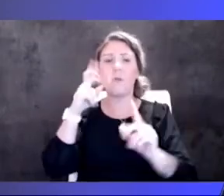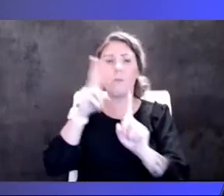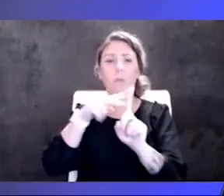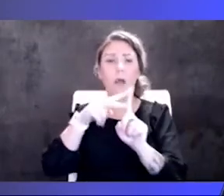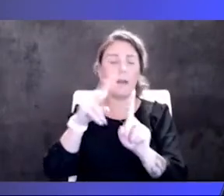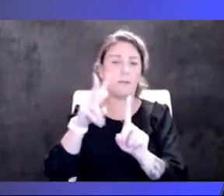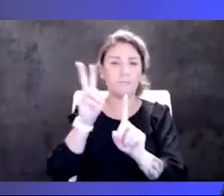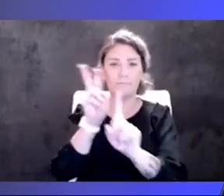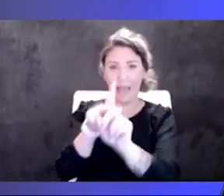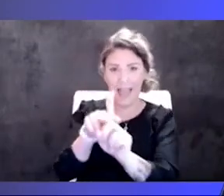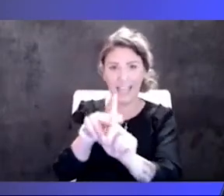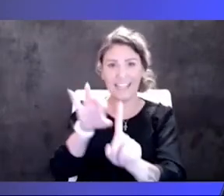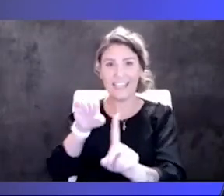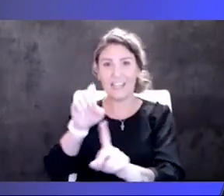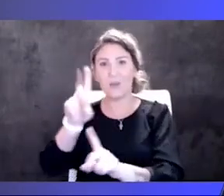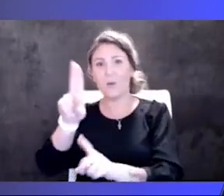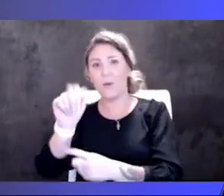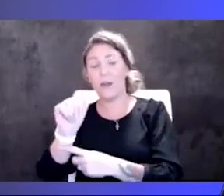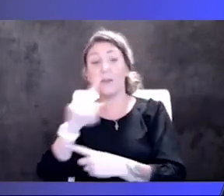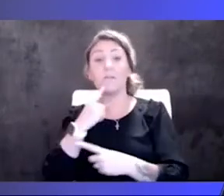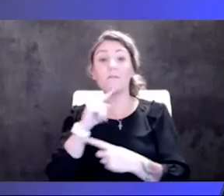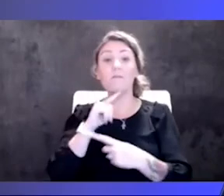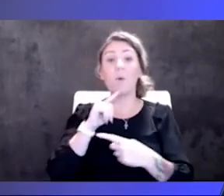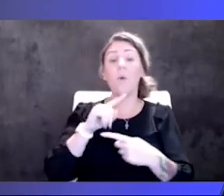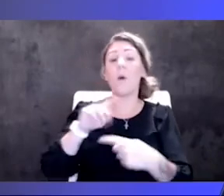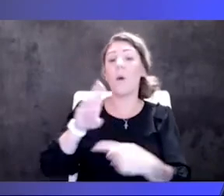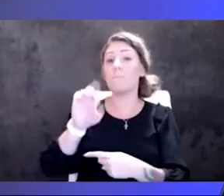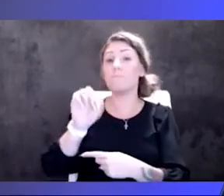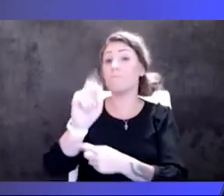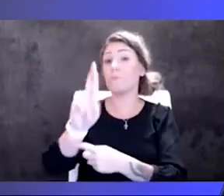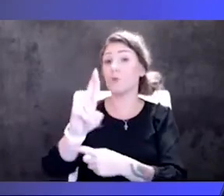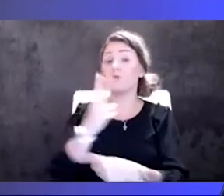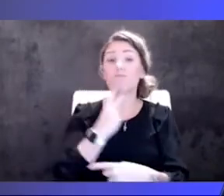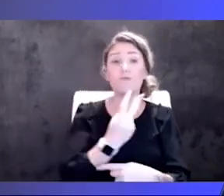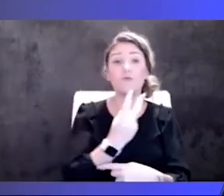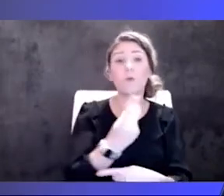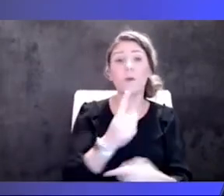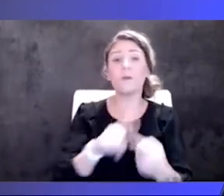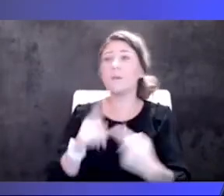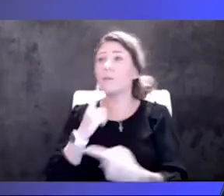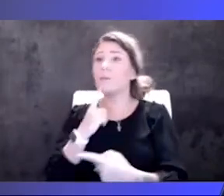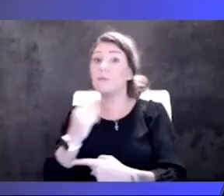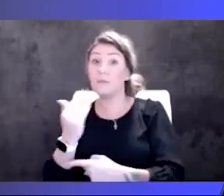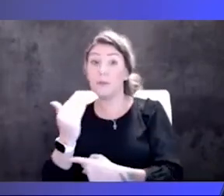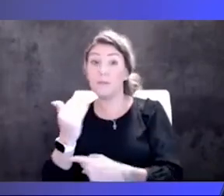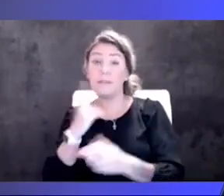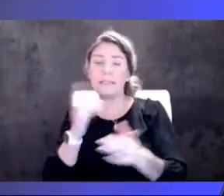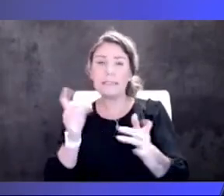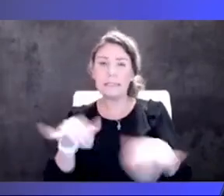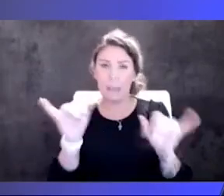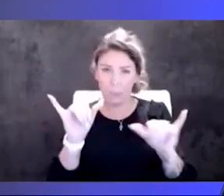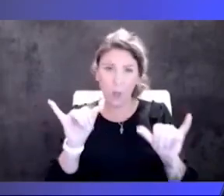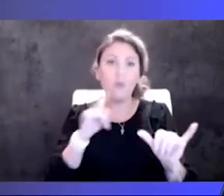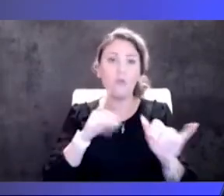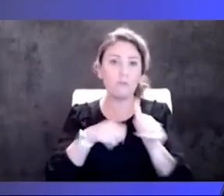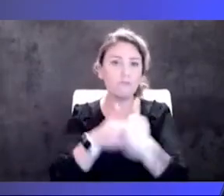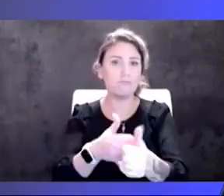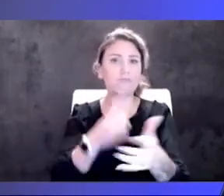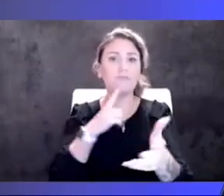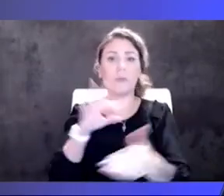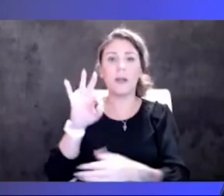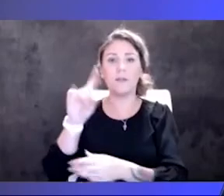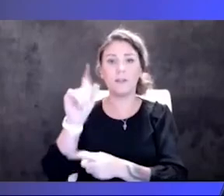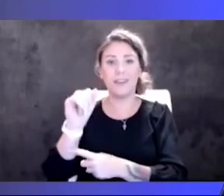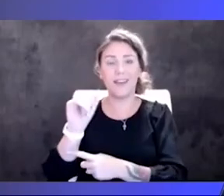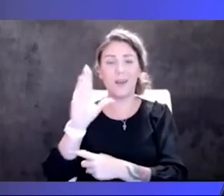For boosters for 12 to 15-year-olds, I think that's probably on a similar track. The FDA will review that